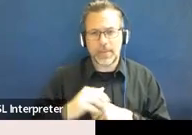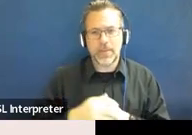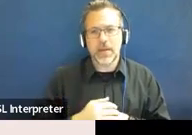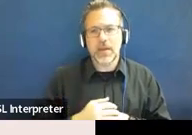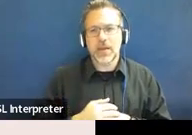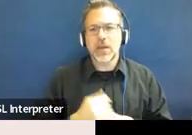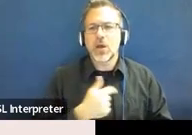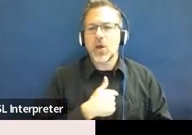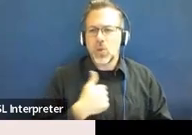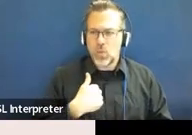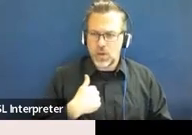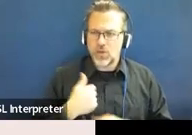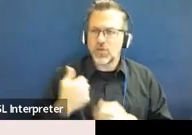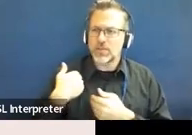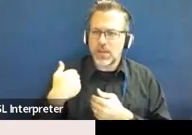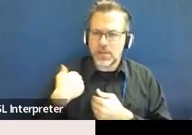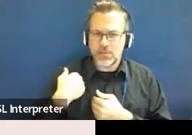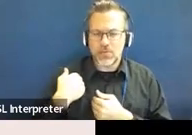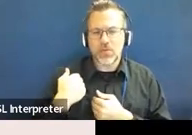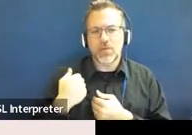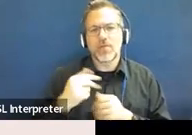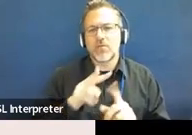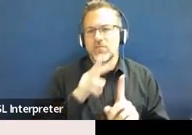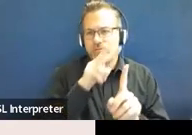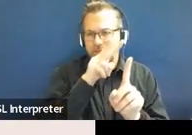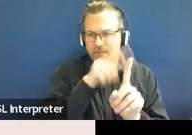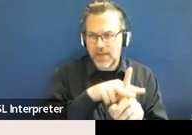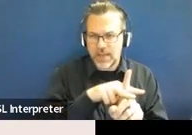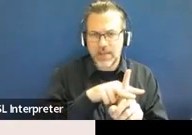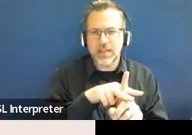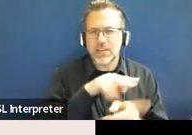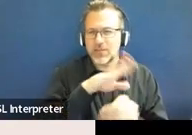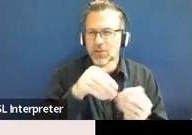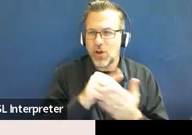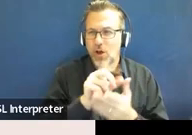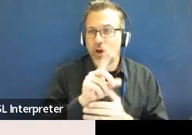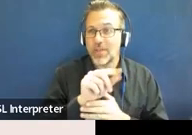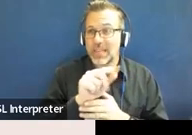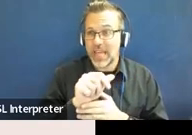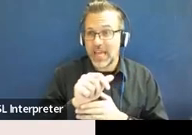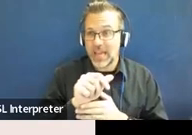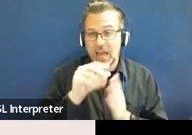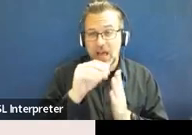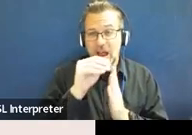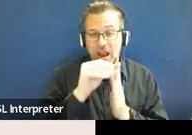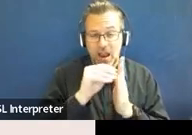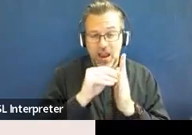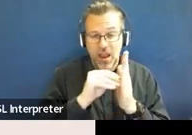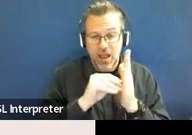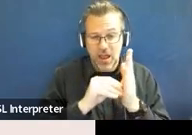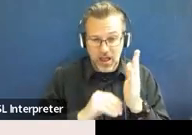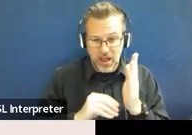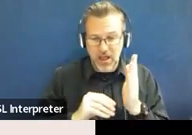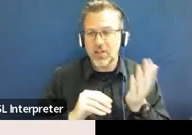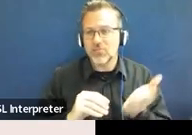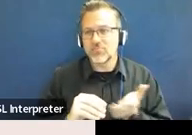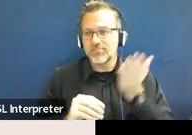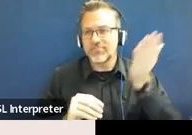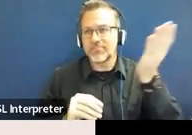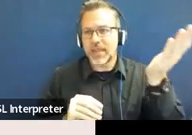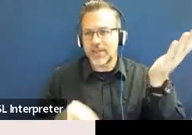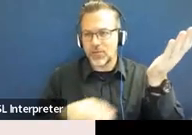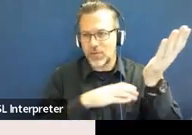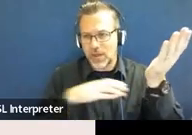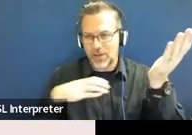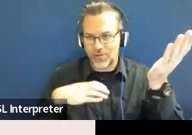responsible for filing this data, which goes to Congress, so that there's a report card, if you will, that